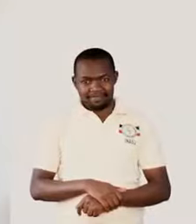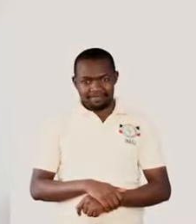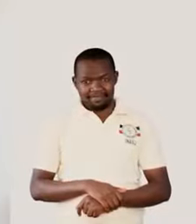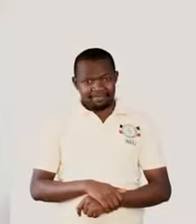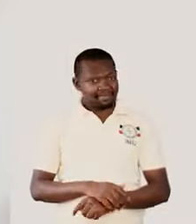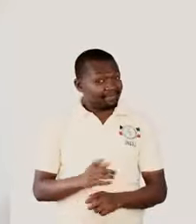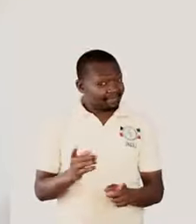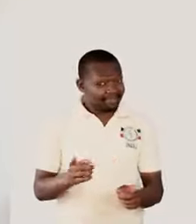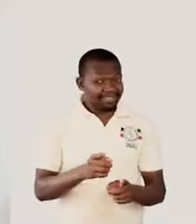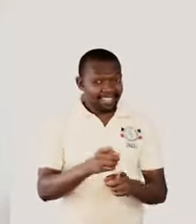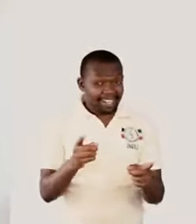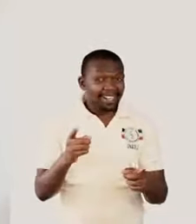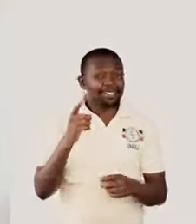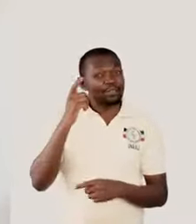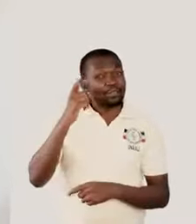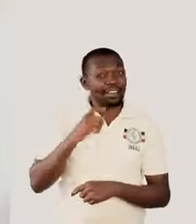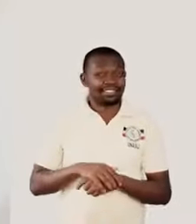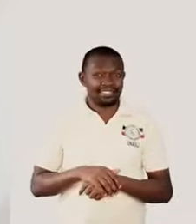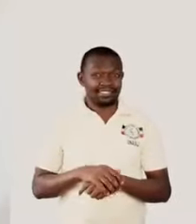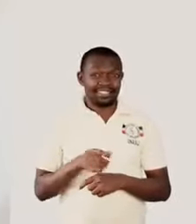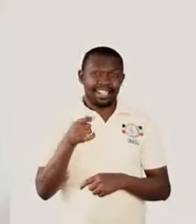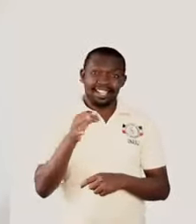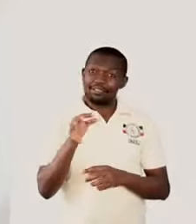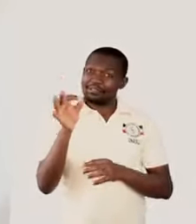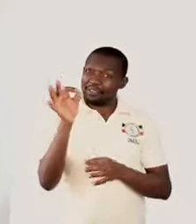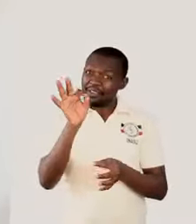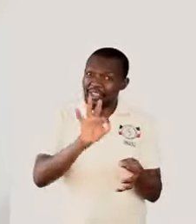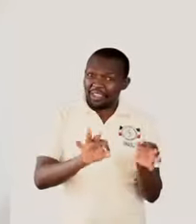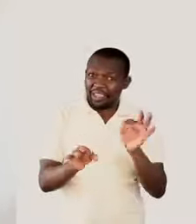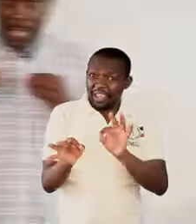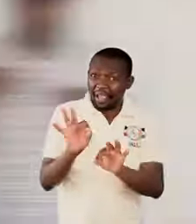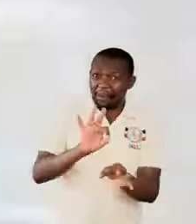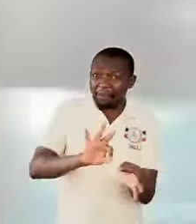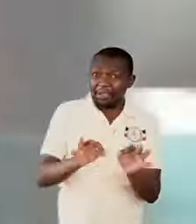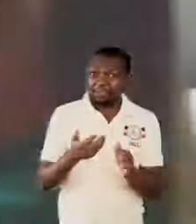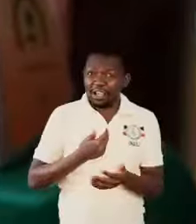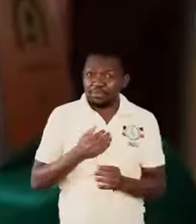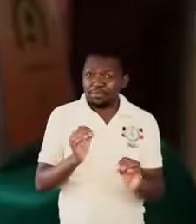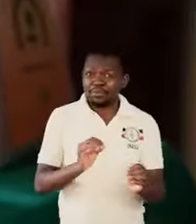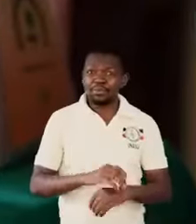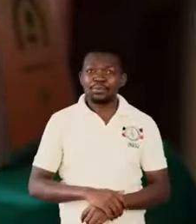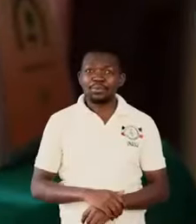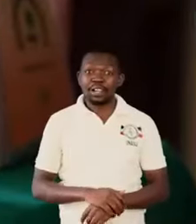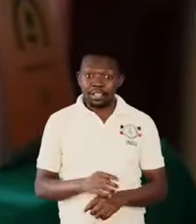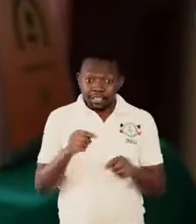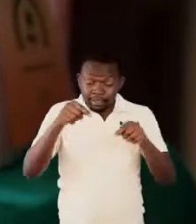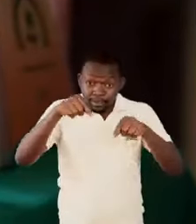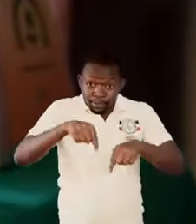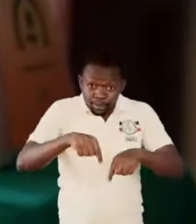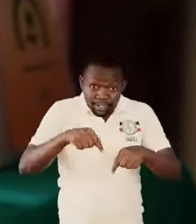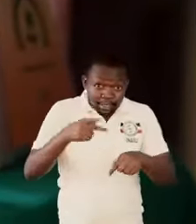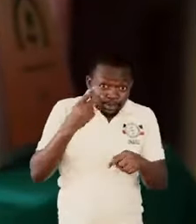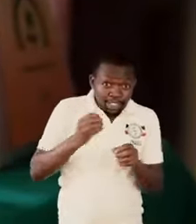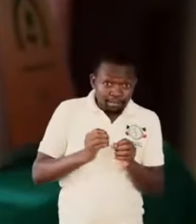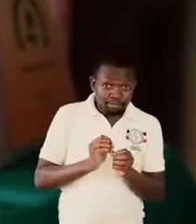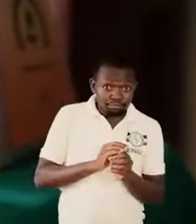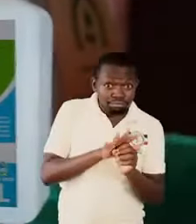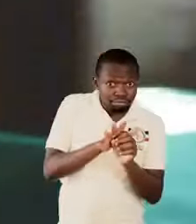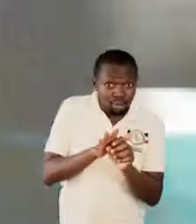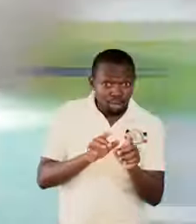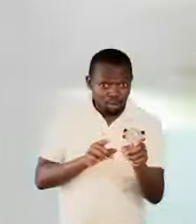Can you imagine if there was no chemistry? The sanitizers we are using to fight the deadly coronavirus,